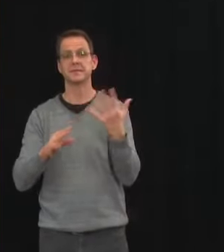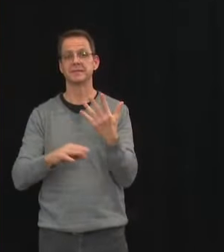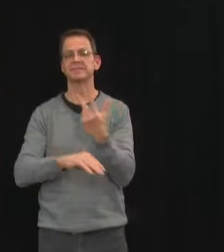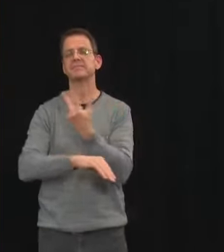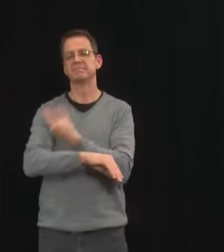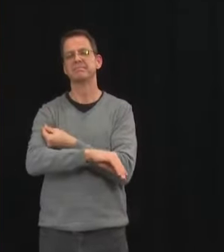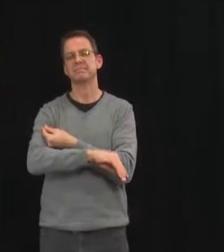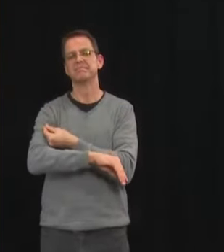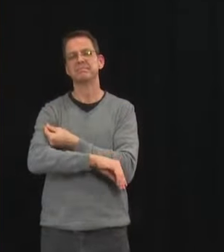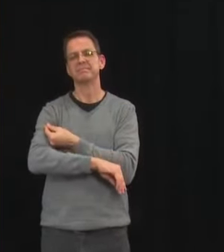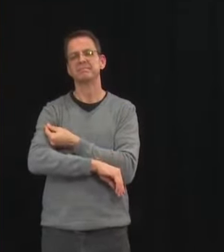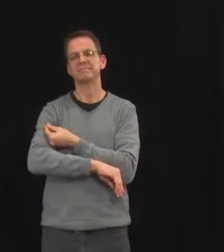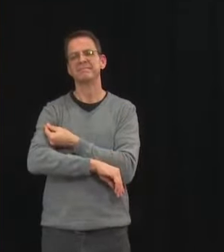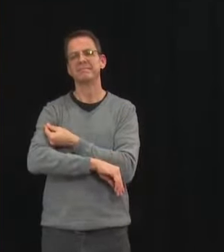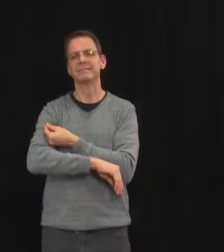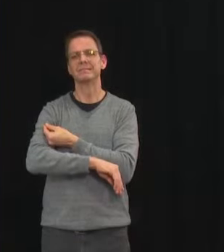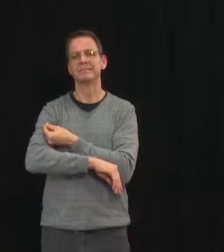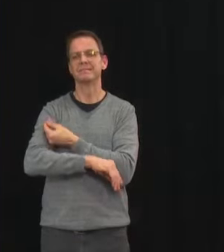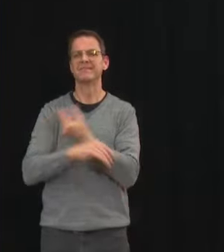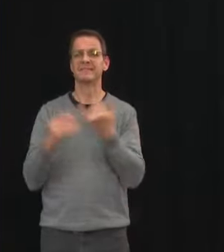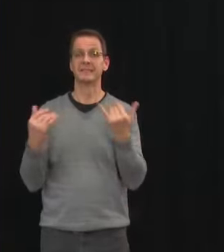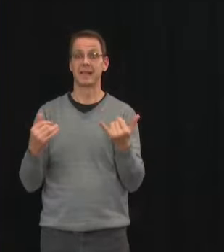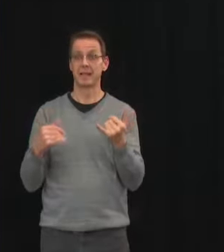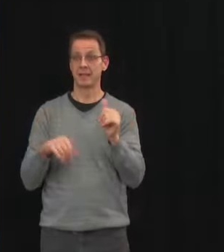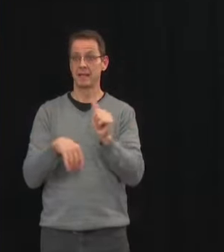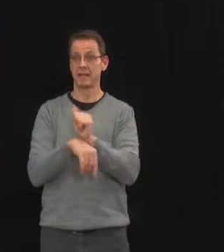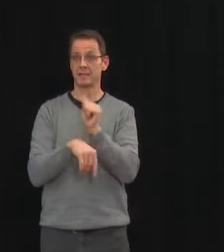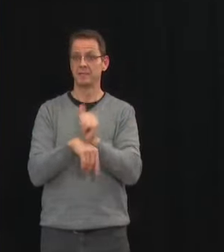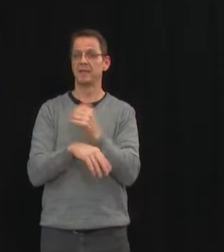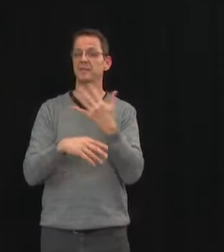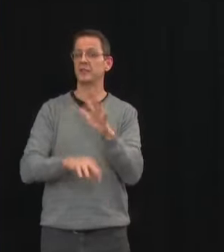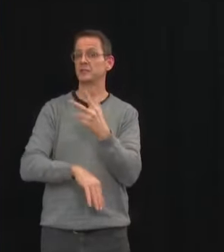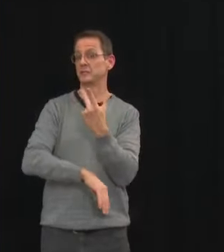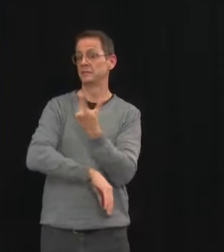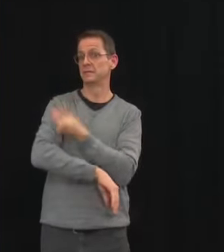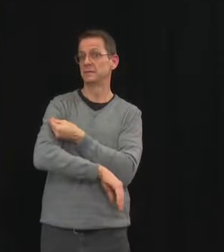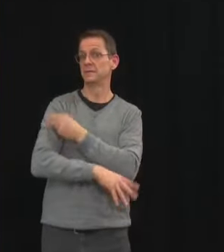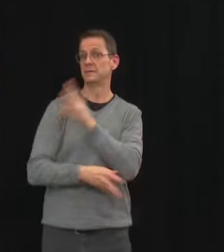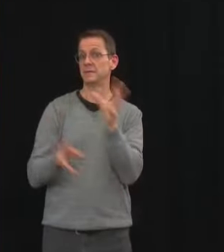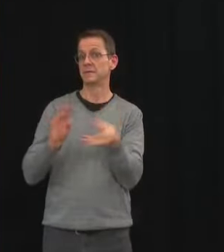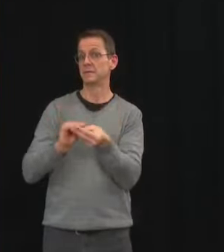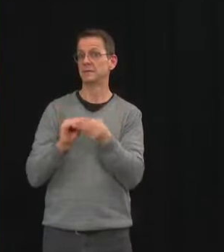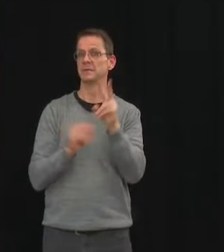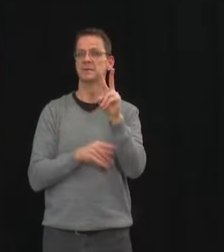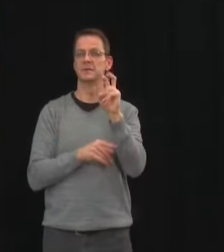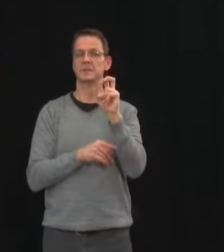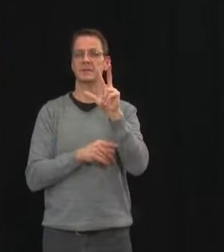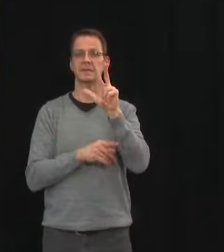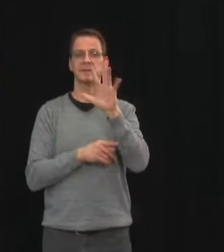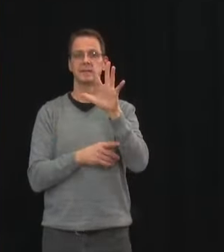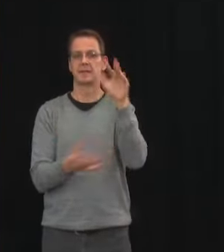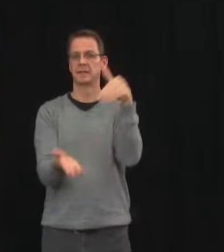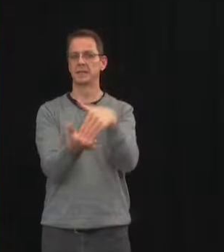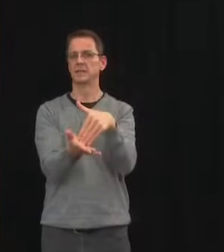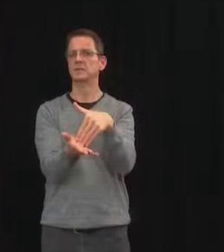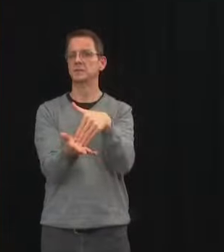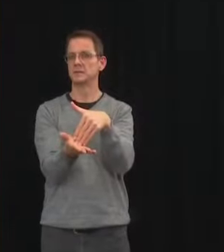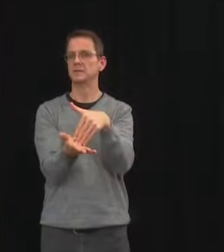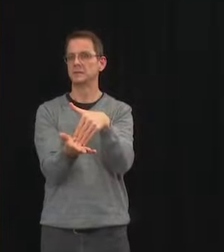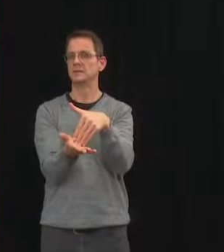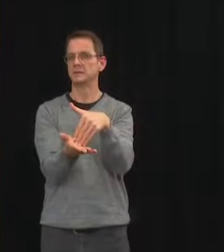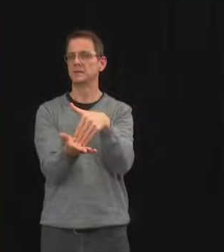Albertans fully immunized. Since the rollout of the vaccine to Alberta seniors age 75 and over